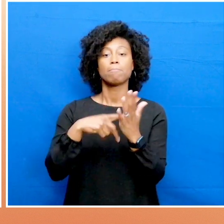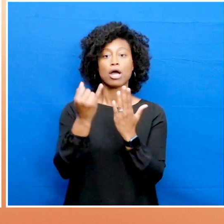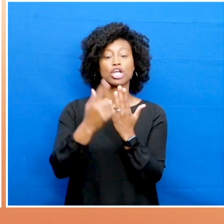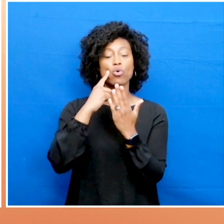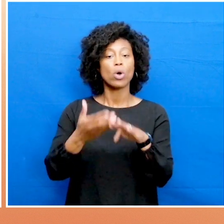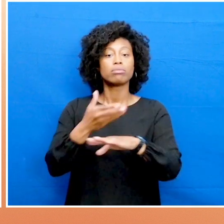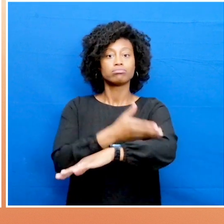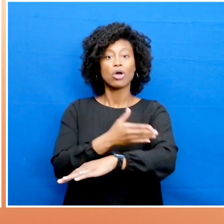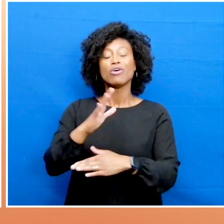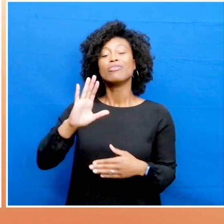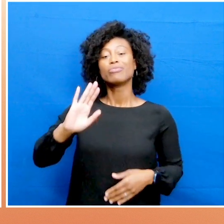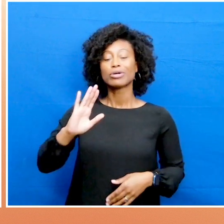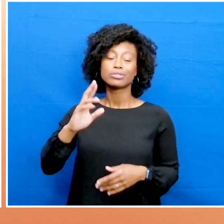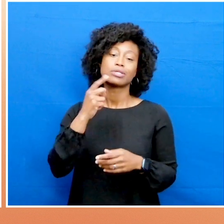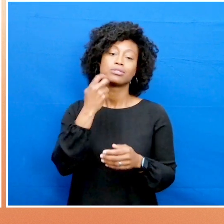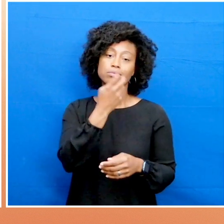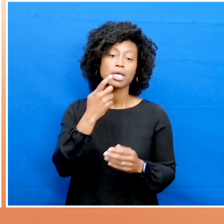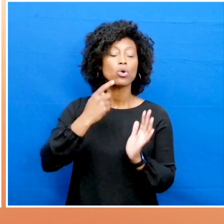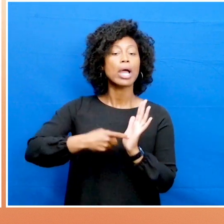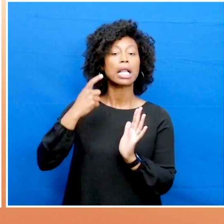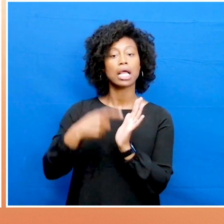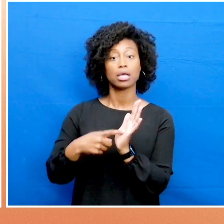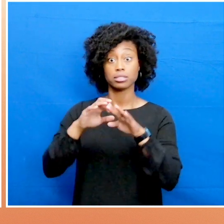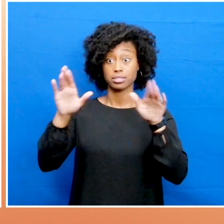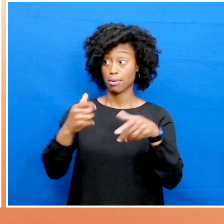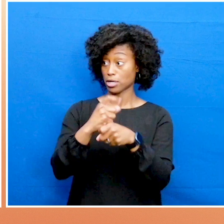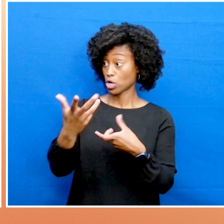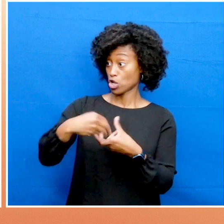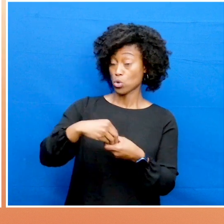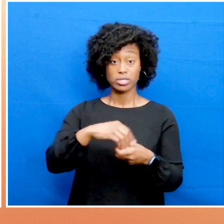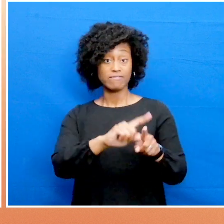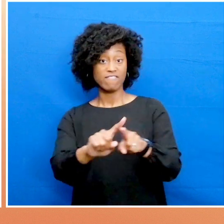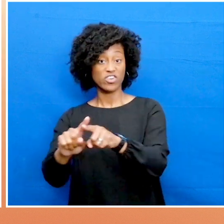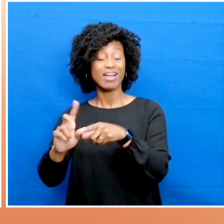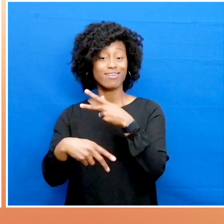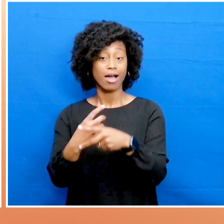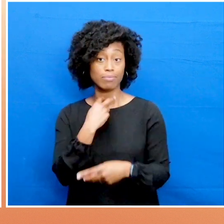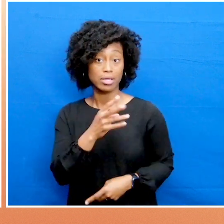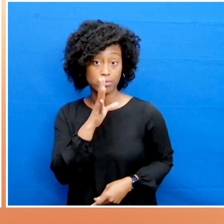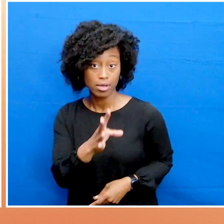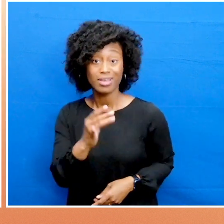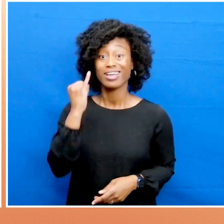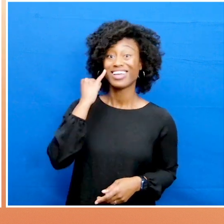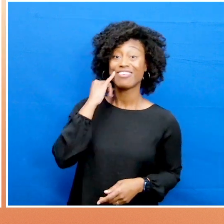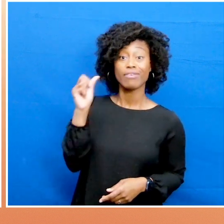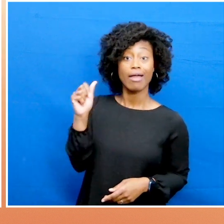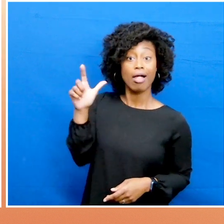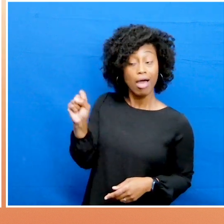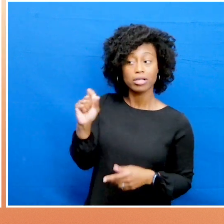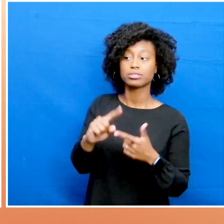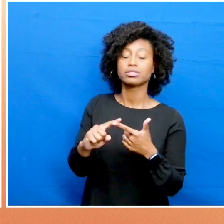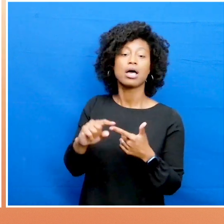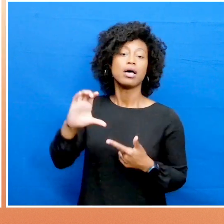improve speech recognition systems to be more inclusive of various speech patterns, including those stemming from disabilities such as